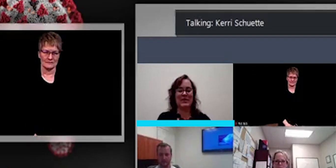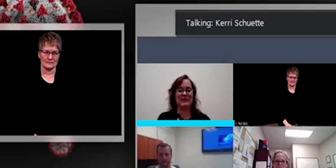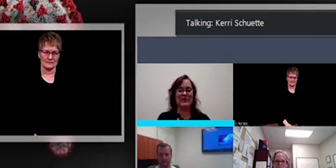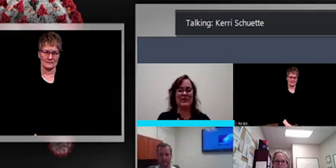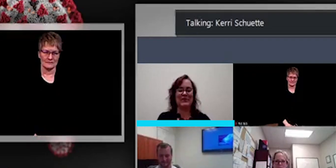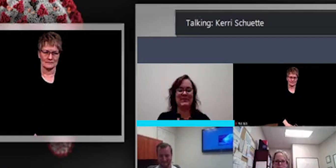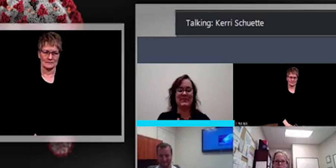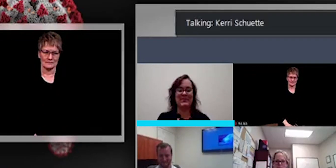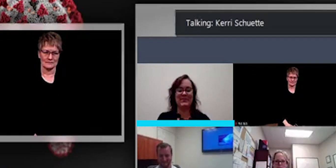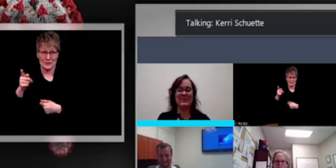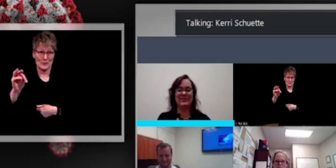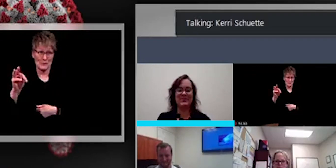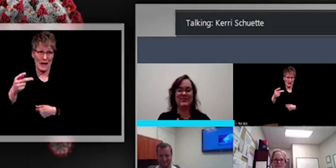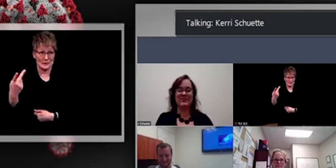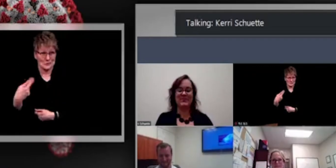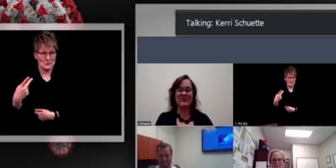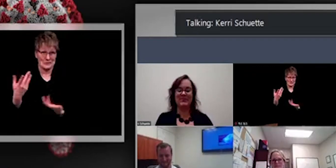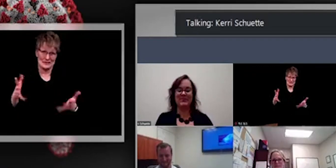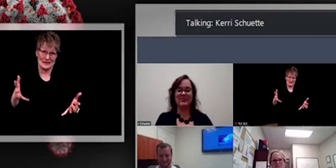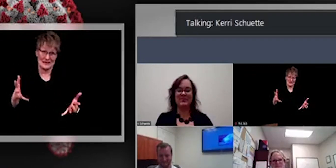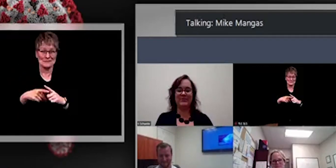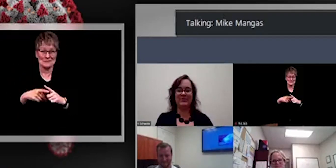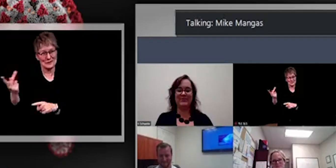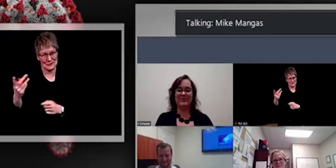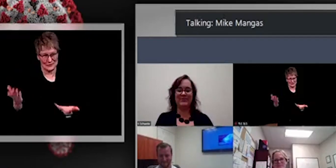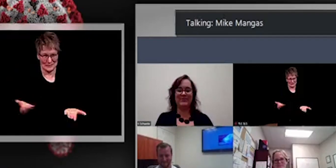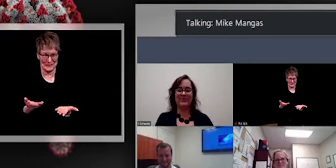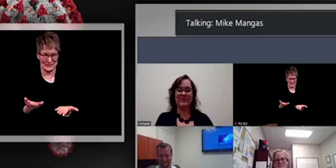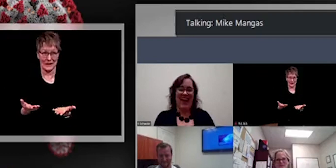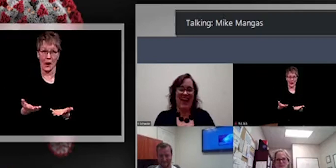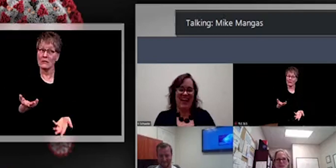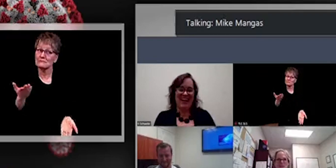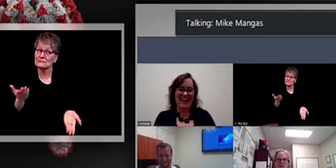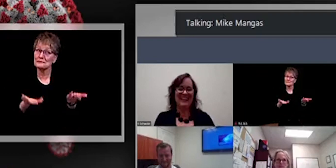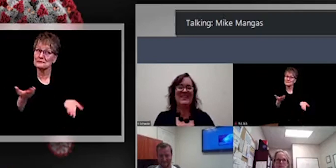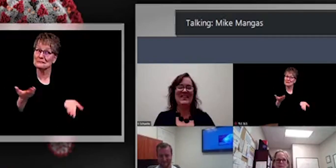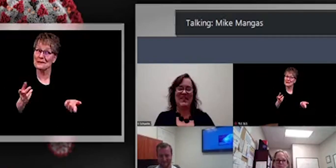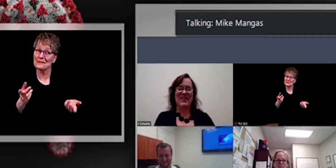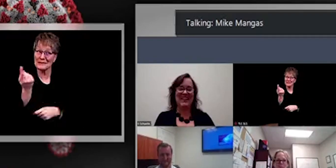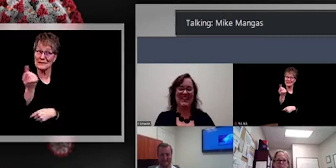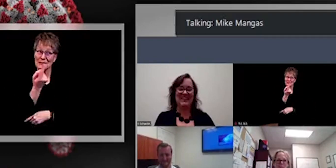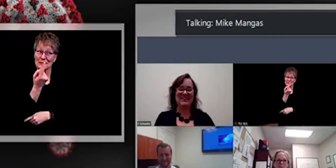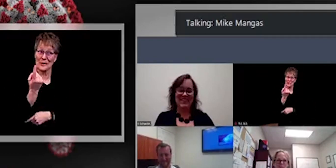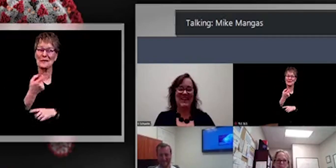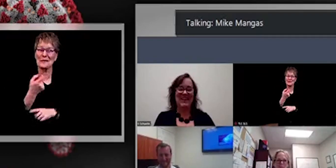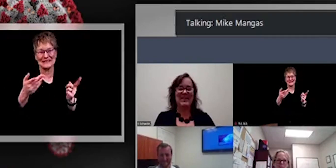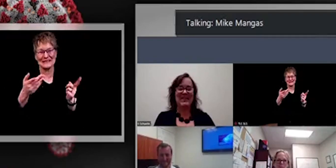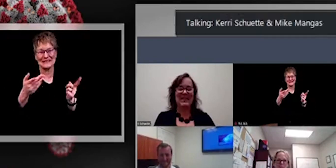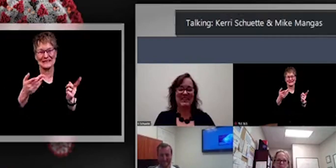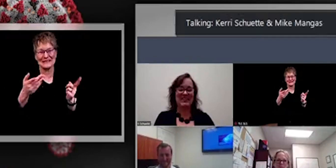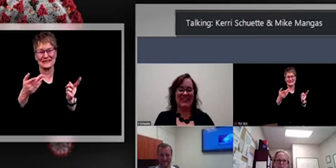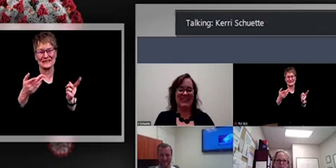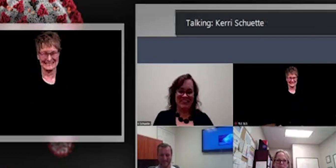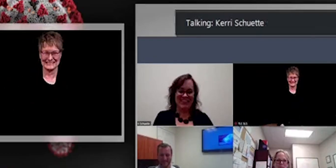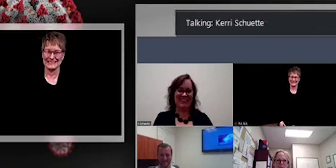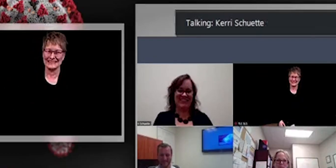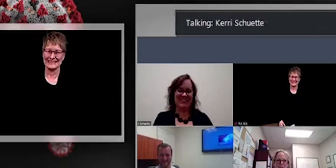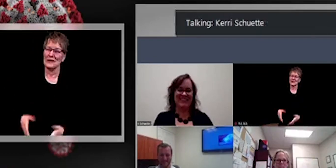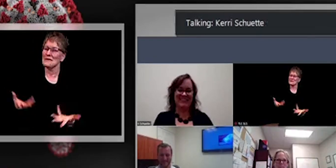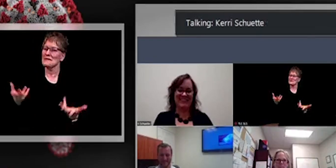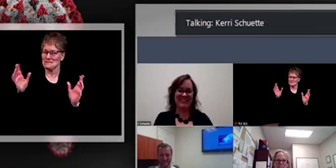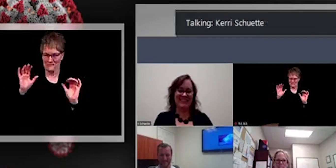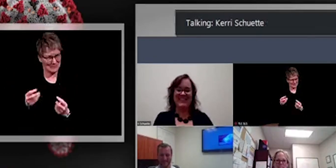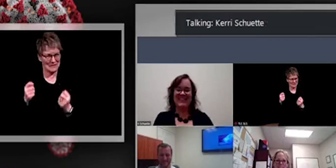um, but we will be here for sure. You might be all by yourself, Doug, Carrie, but thank you. That'll make it really quick.